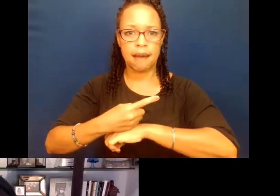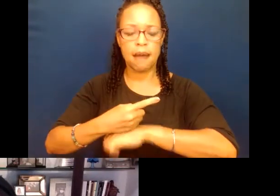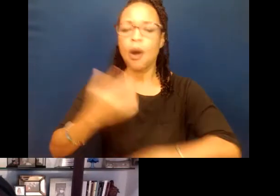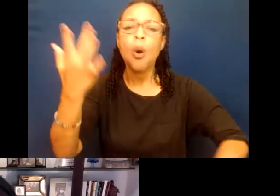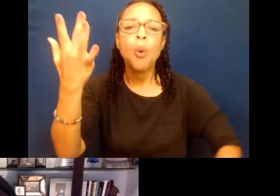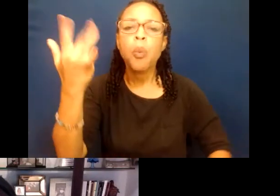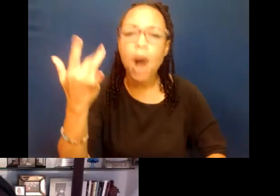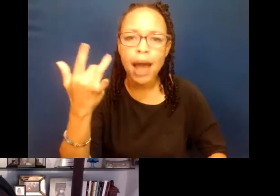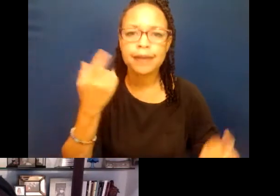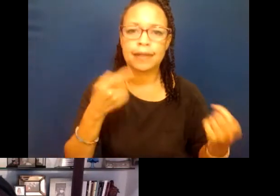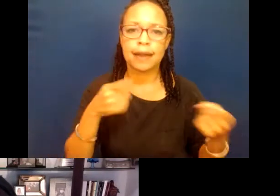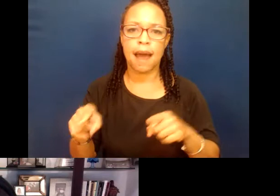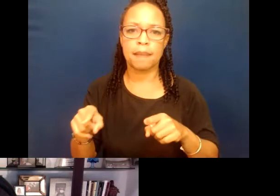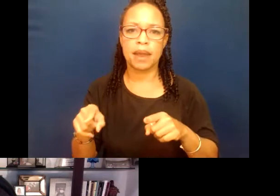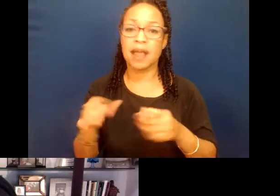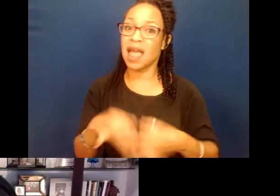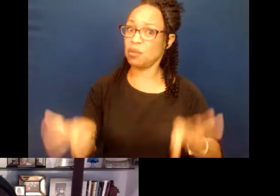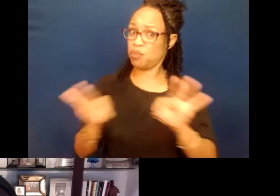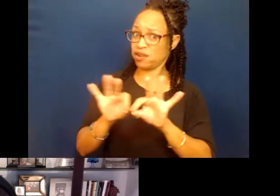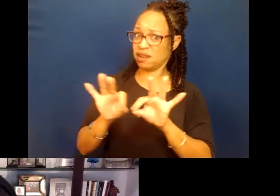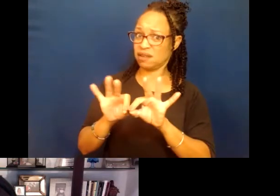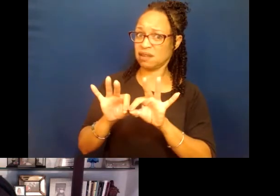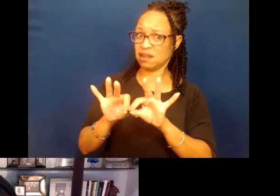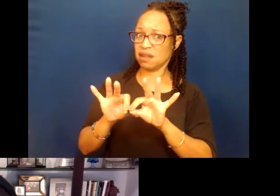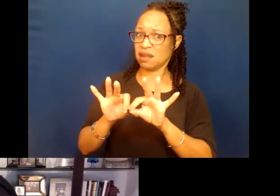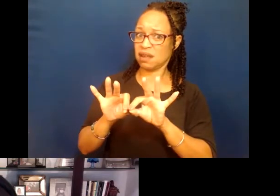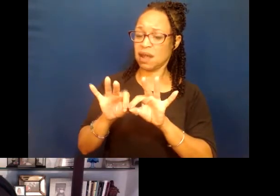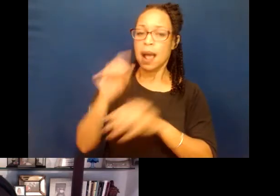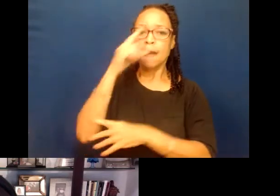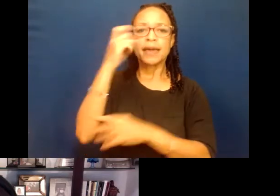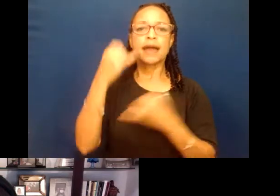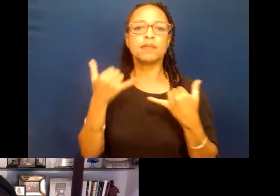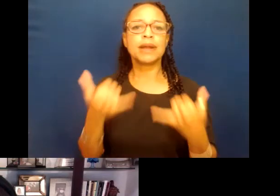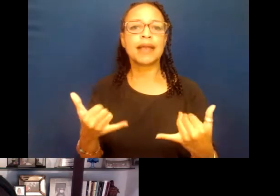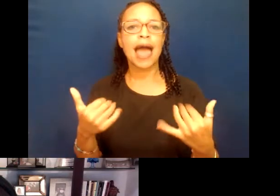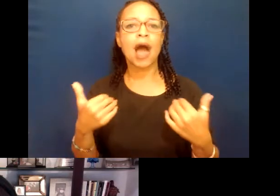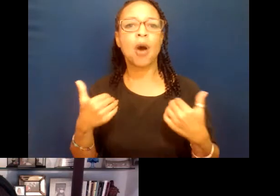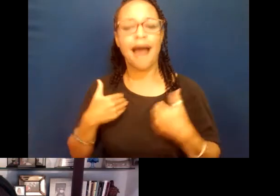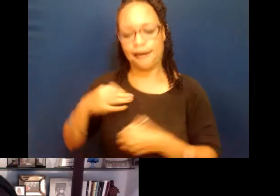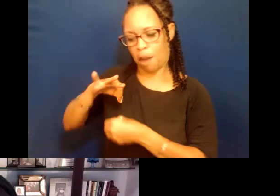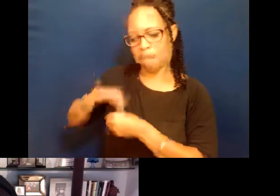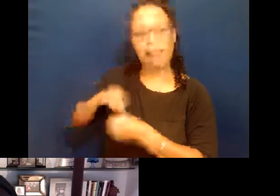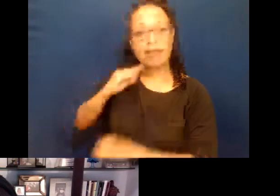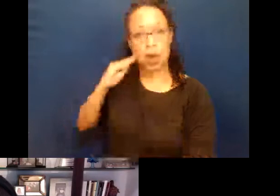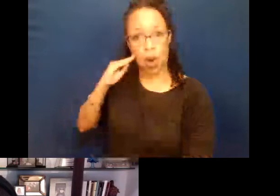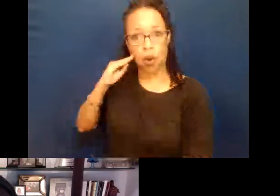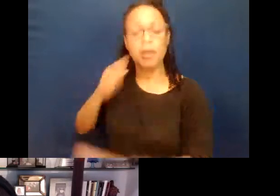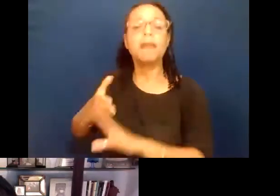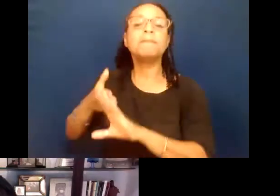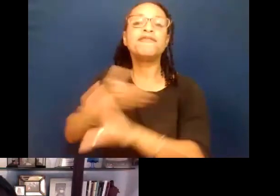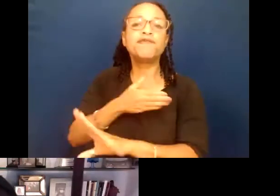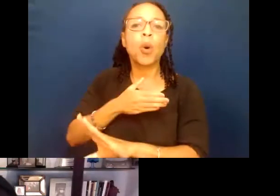that happen? And most importantly, right, because we now have our ballots in our homes before Election Day,